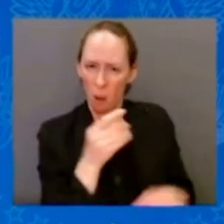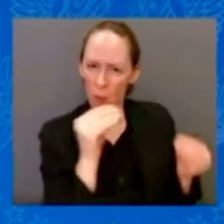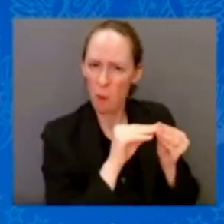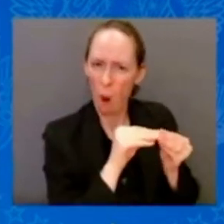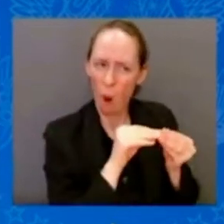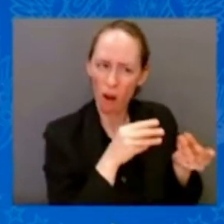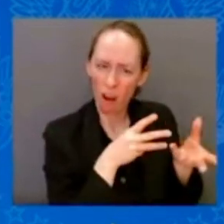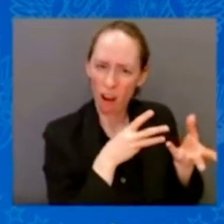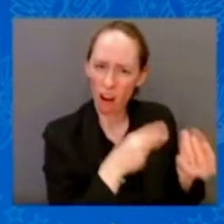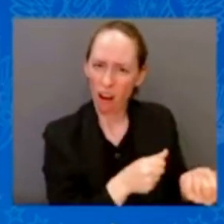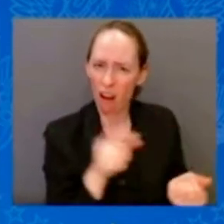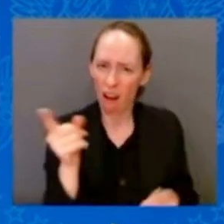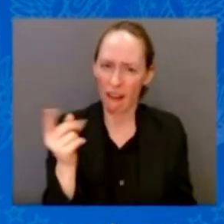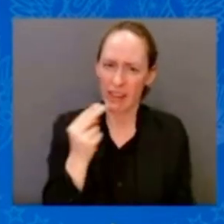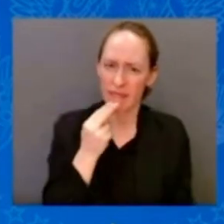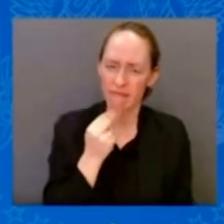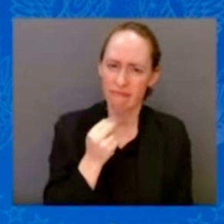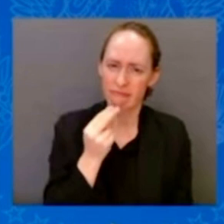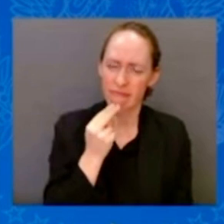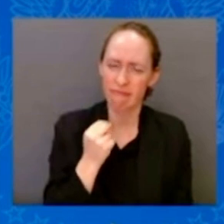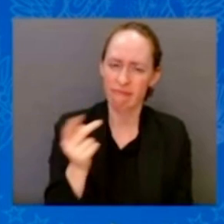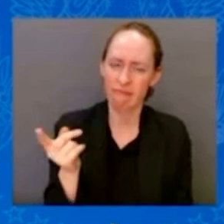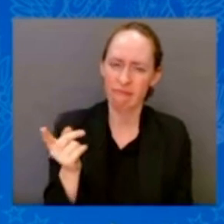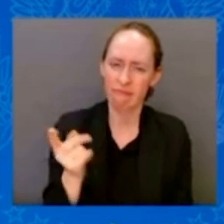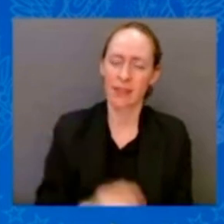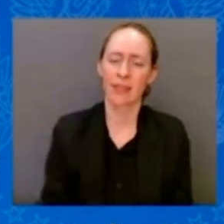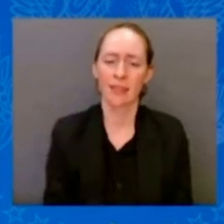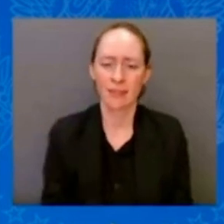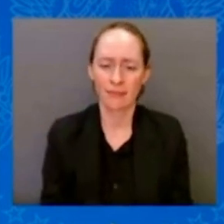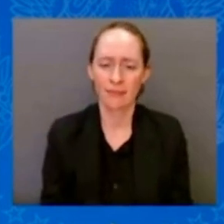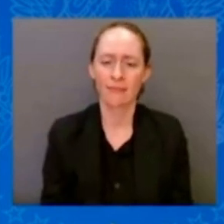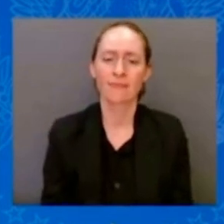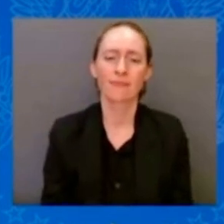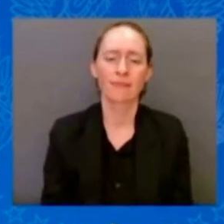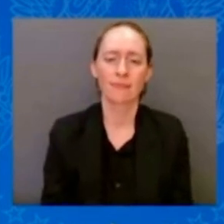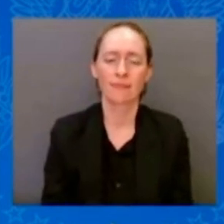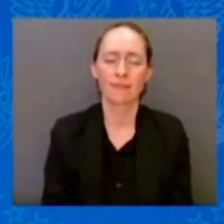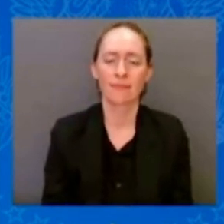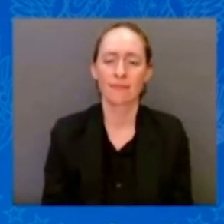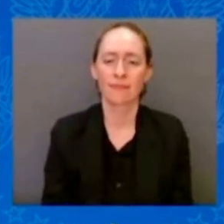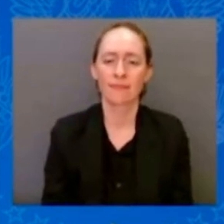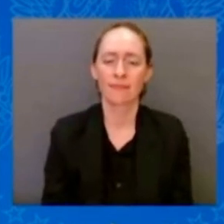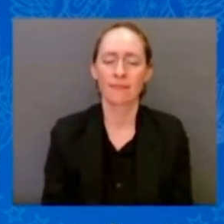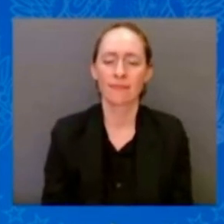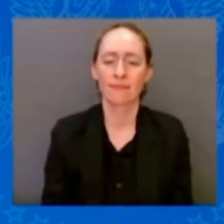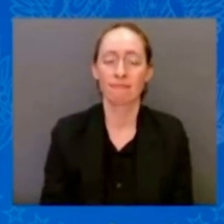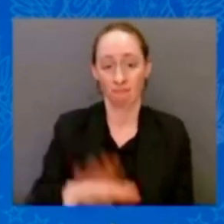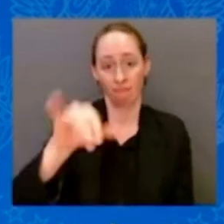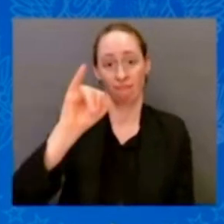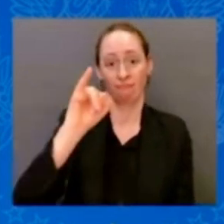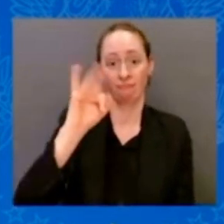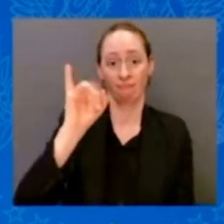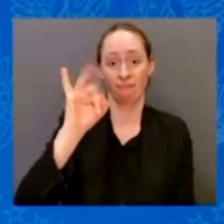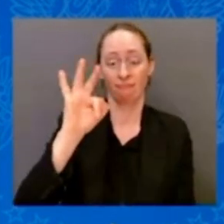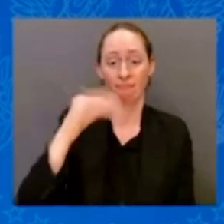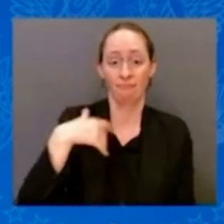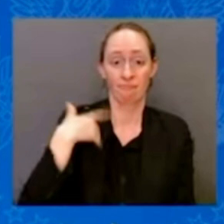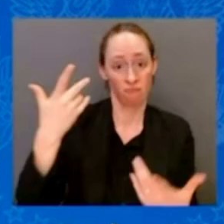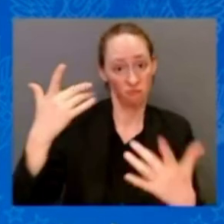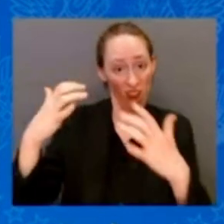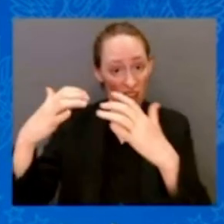about it. If I — if they try to raise the cost of prescription drugs or abolish the Affordable Care Act, I will veto it.